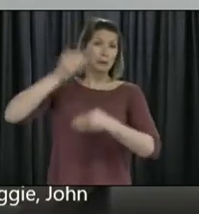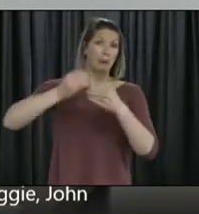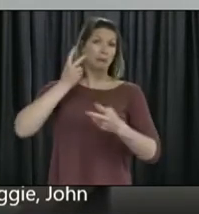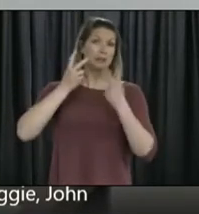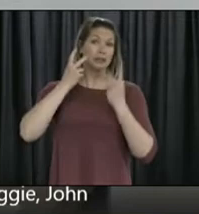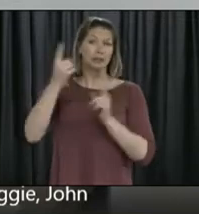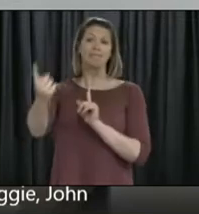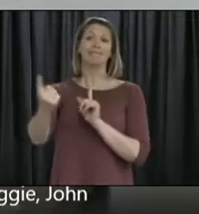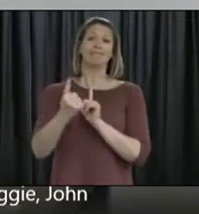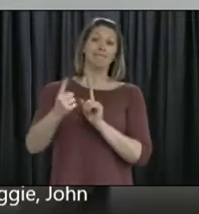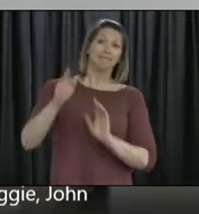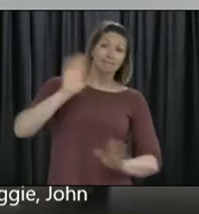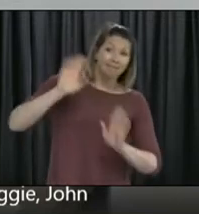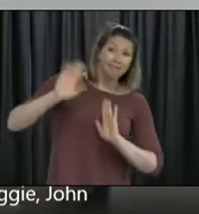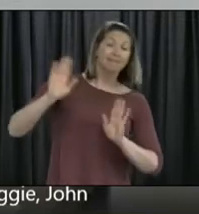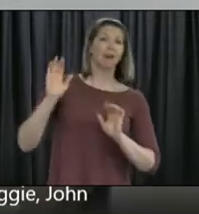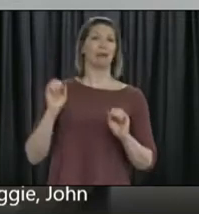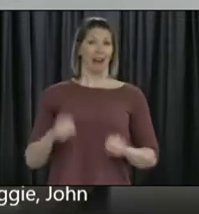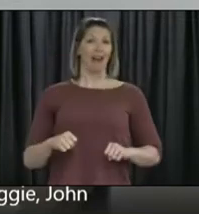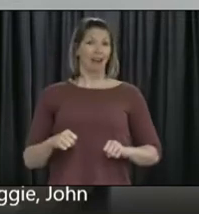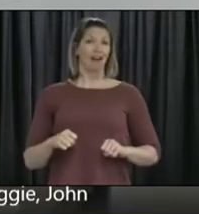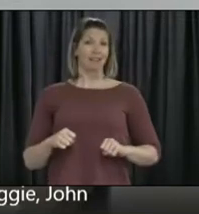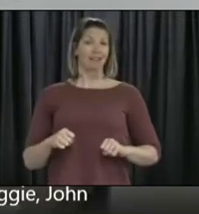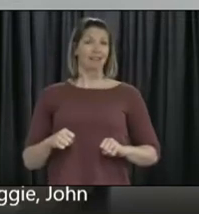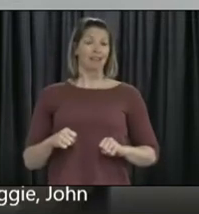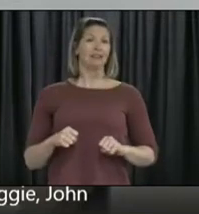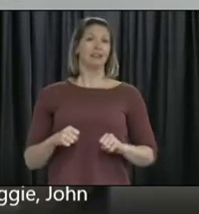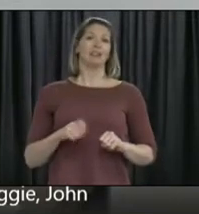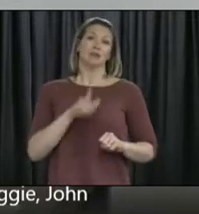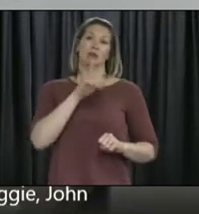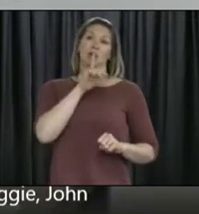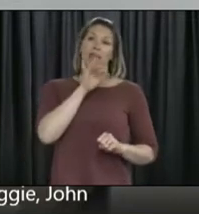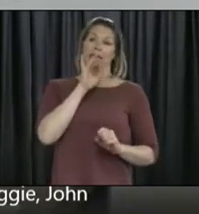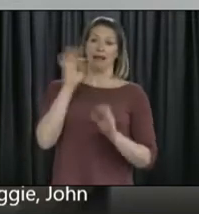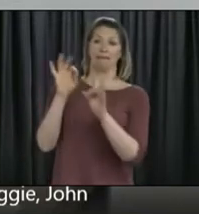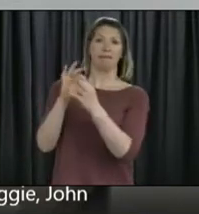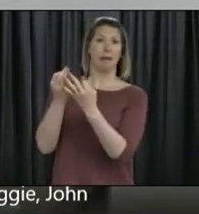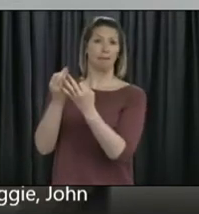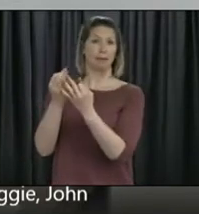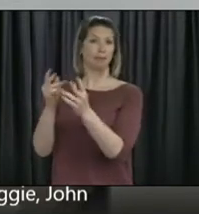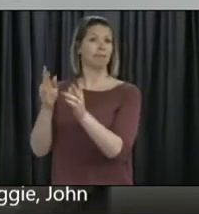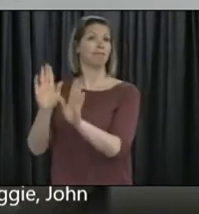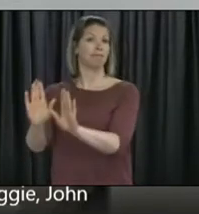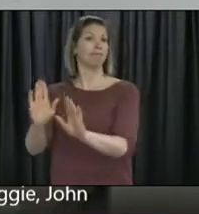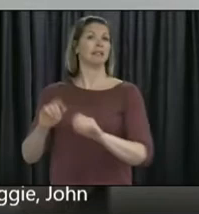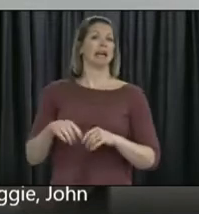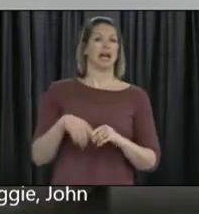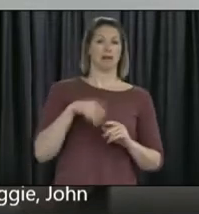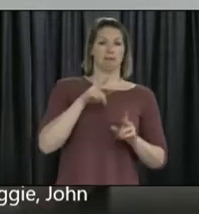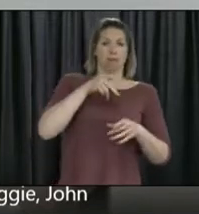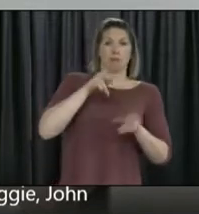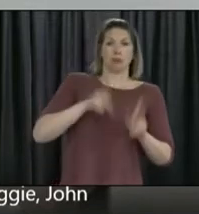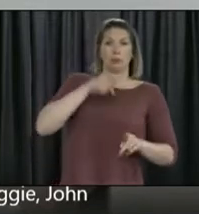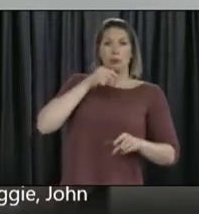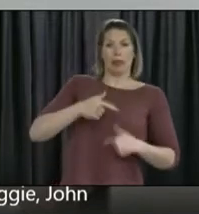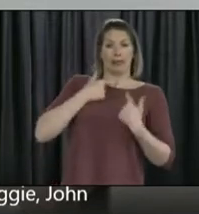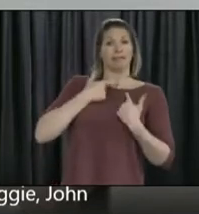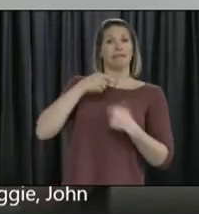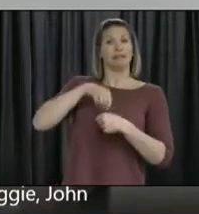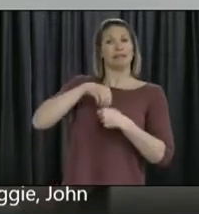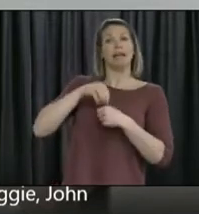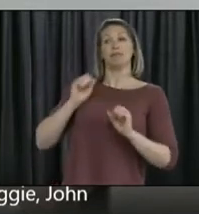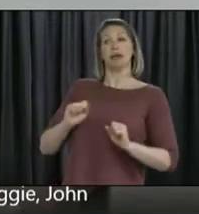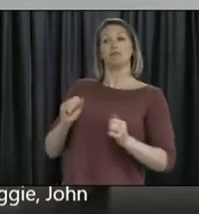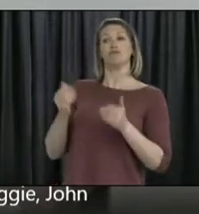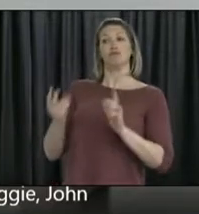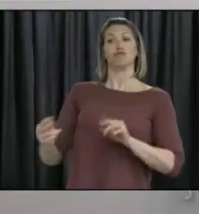issue between a family member and the facility in which their mom or dad was. Okay. Thank